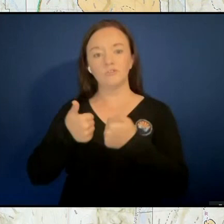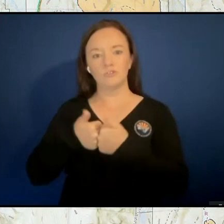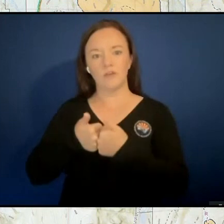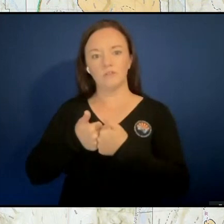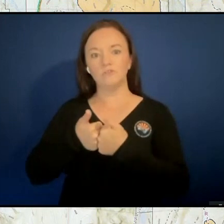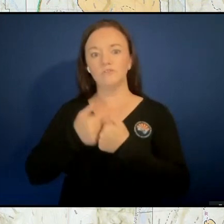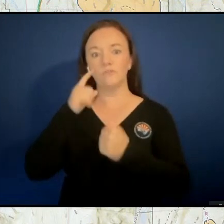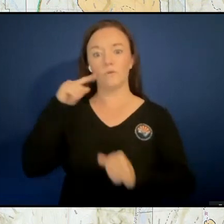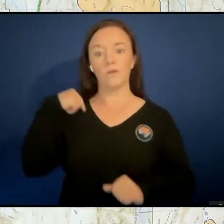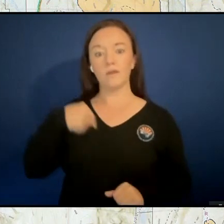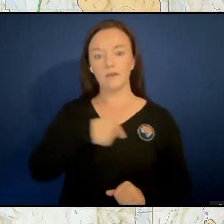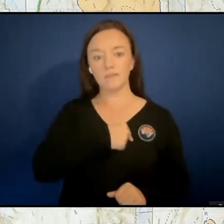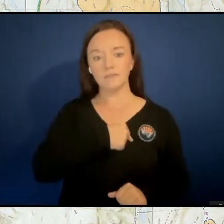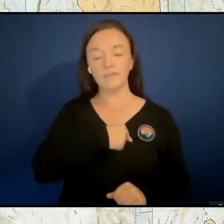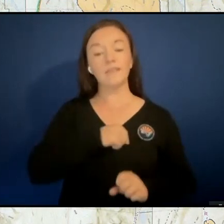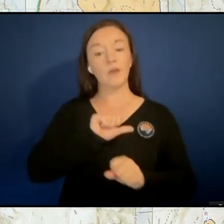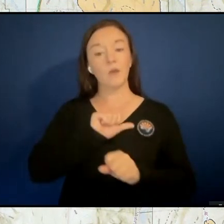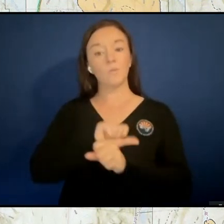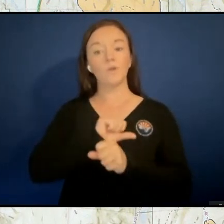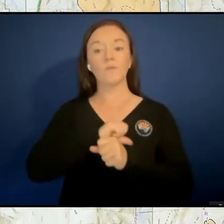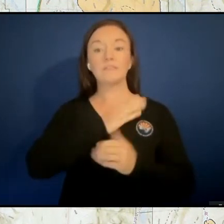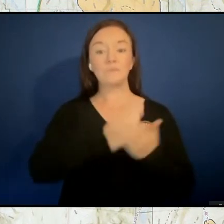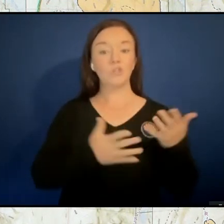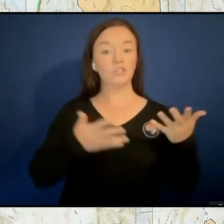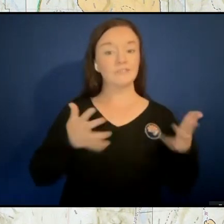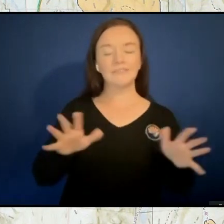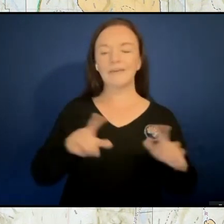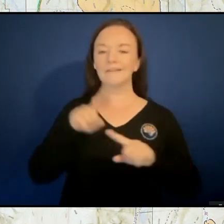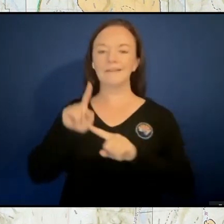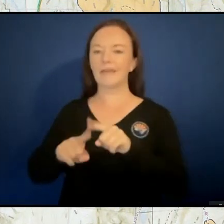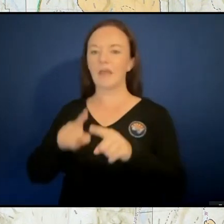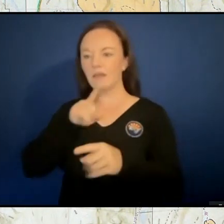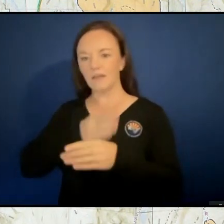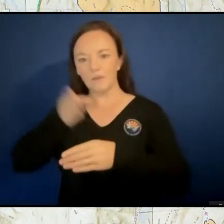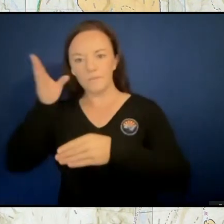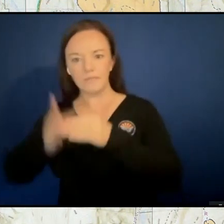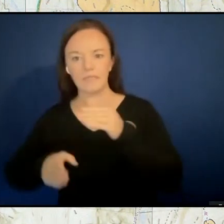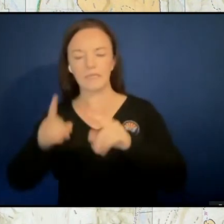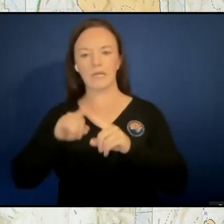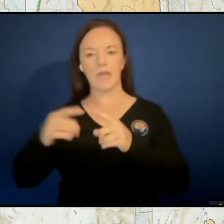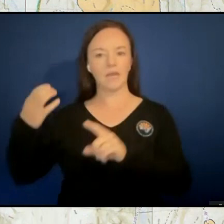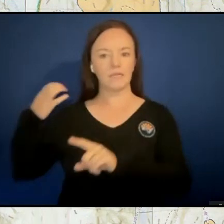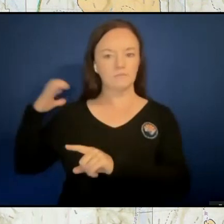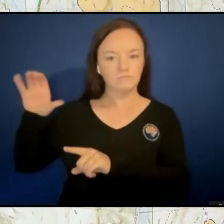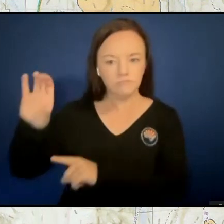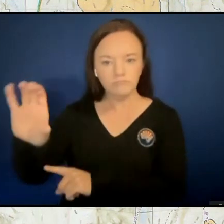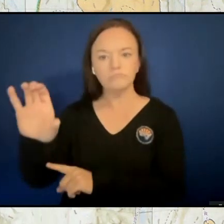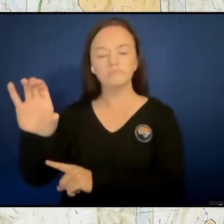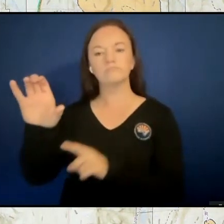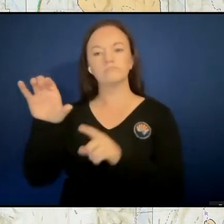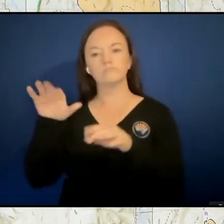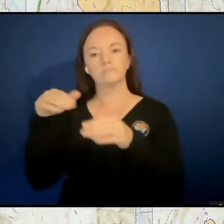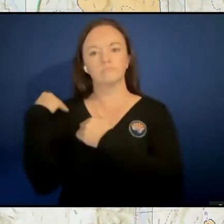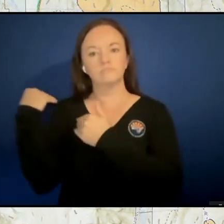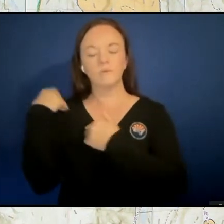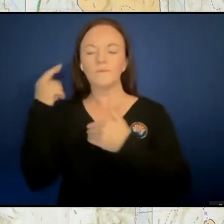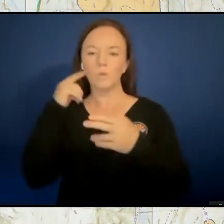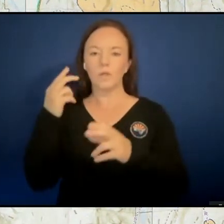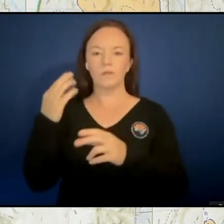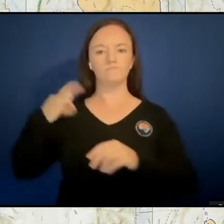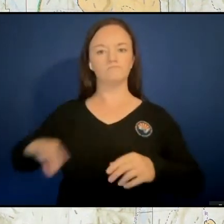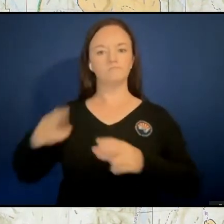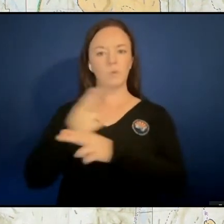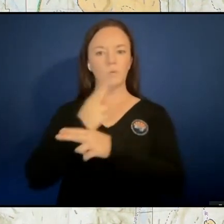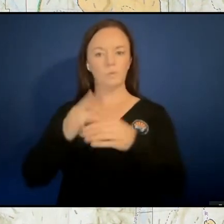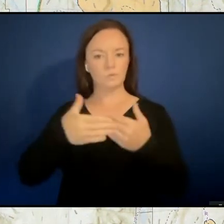it where the work that's part done can't be completed and can't be turned back over in a way that makes it useful for the future. So we are going to